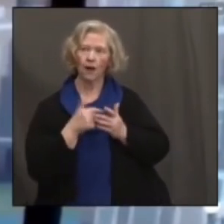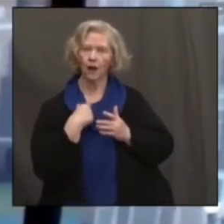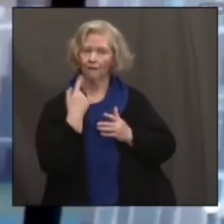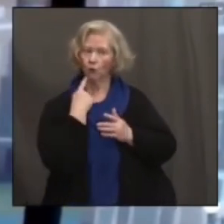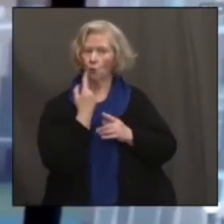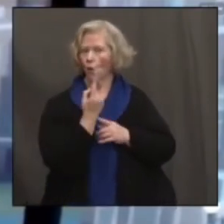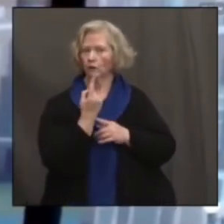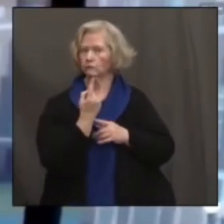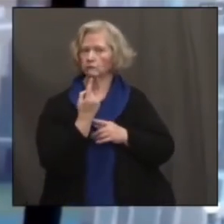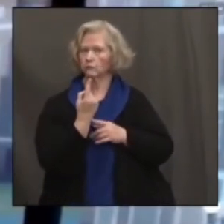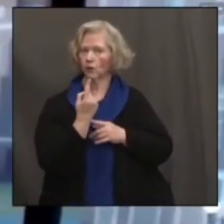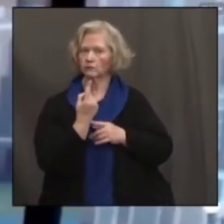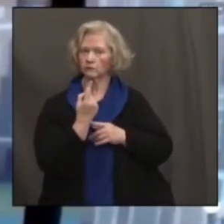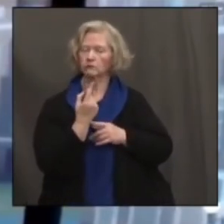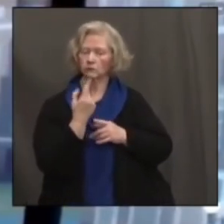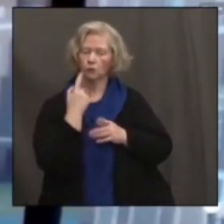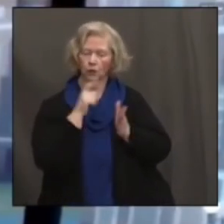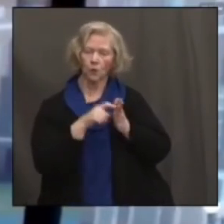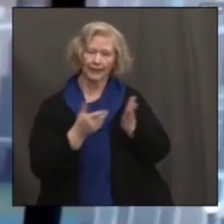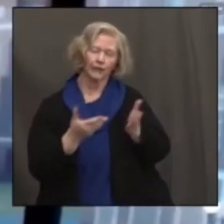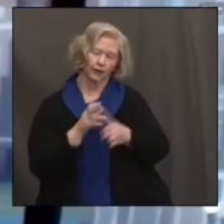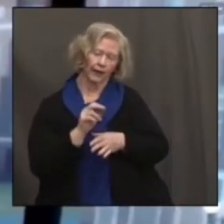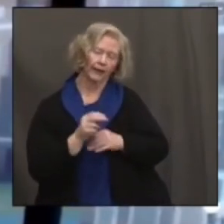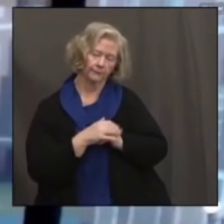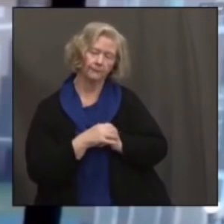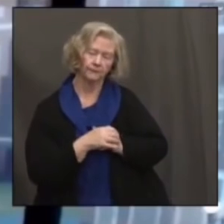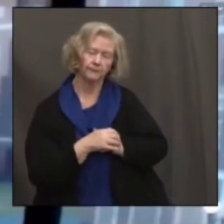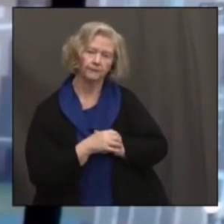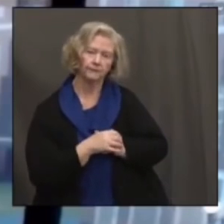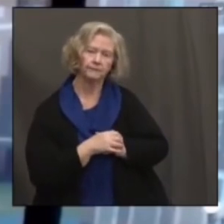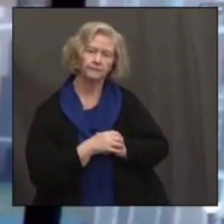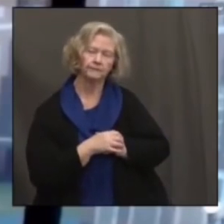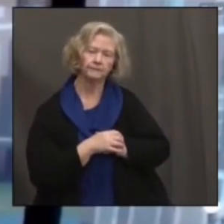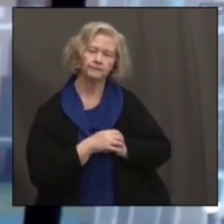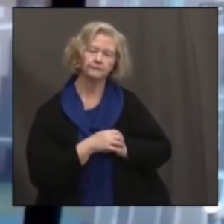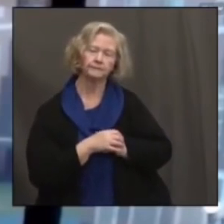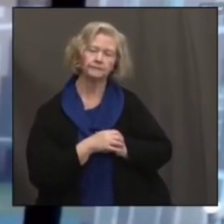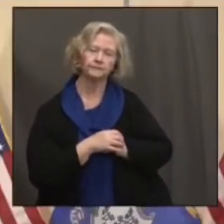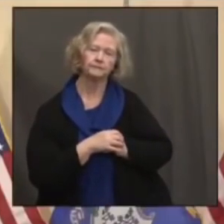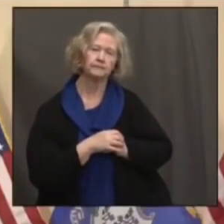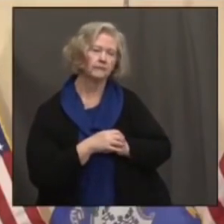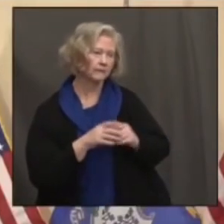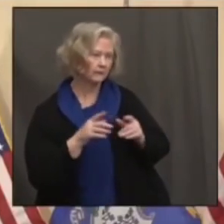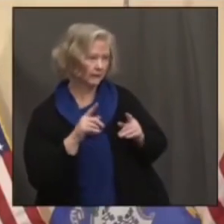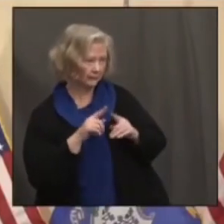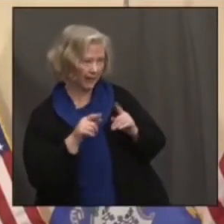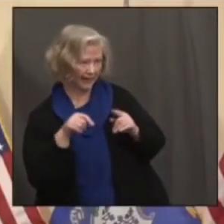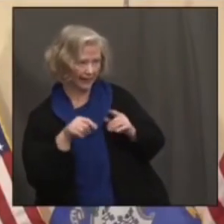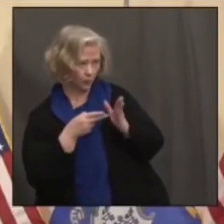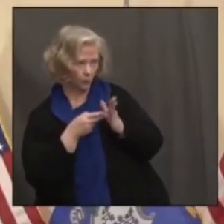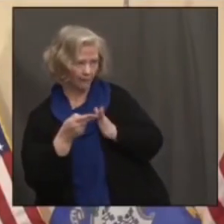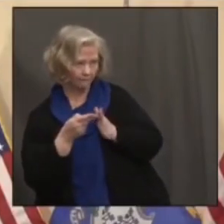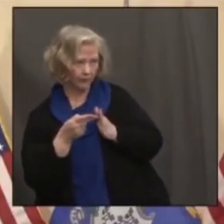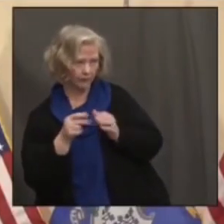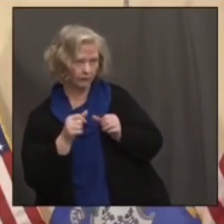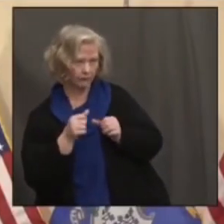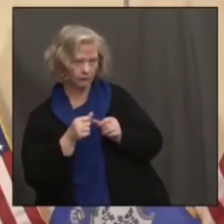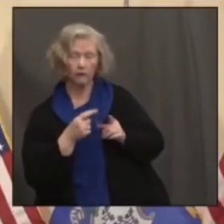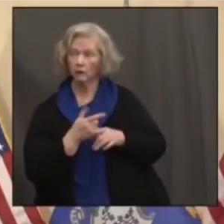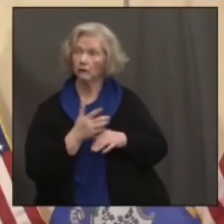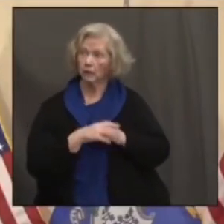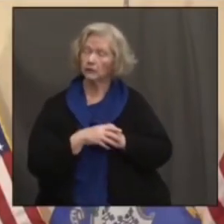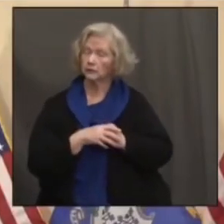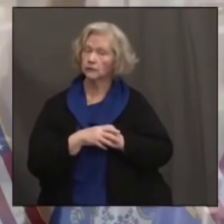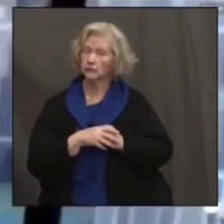been one, has been detected here in the Connecticut, in the state of Connecticut. But it was in the New Haven area? Yes,